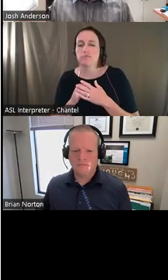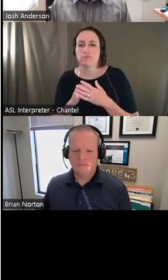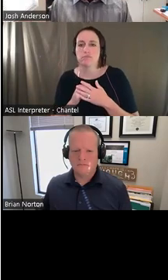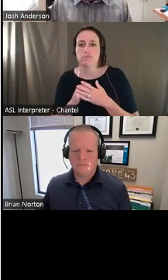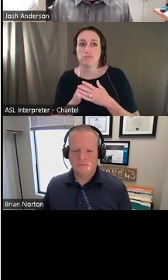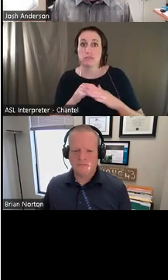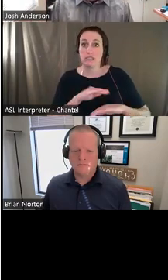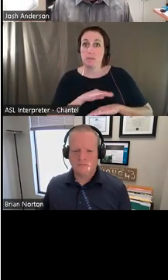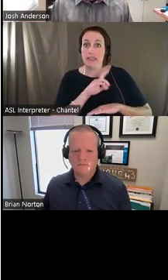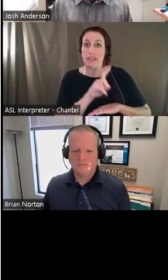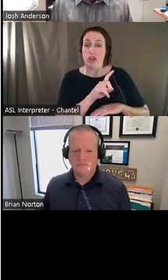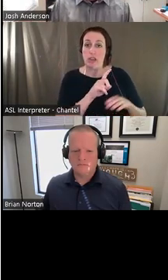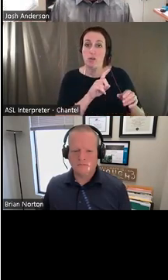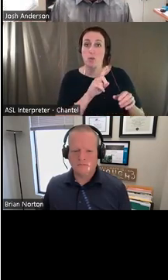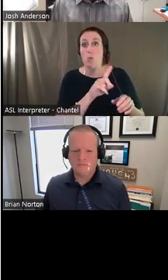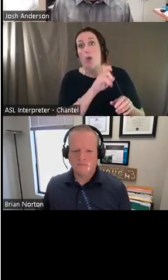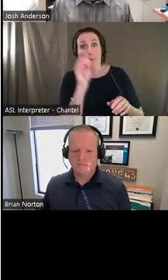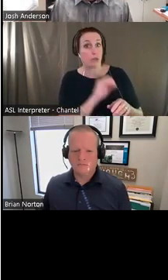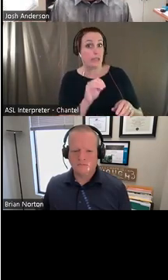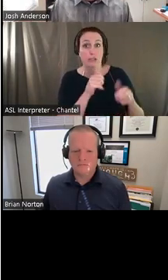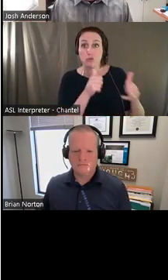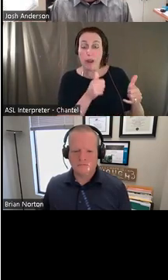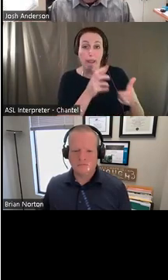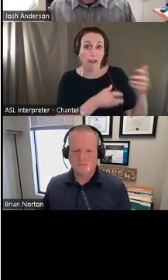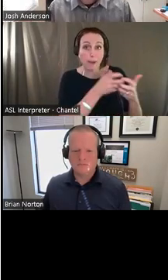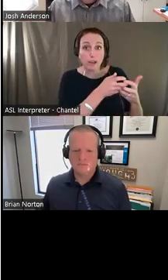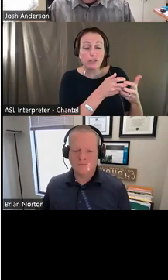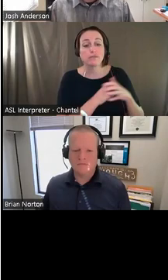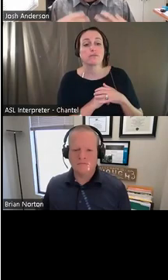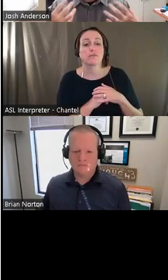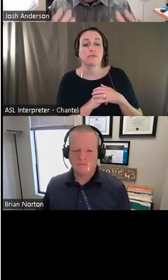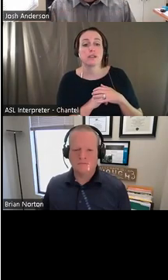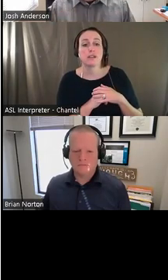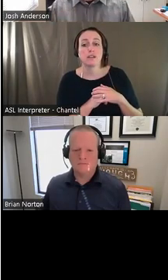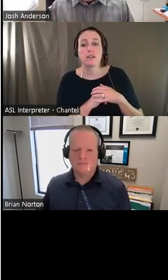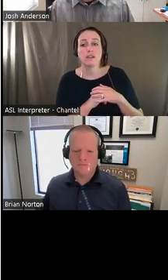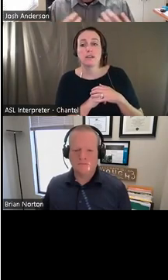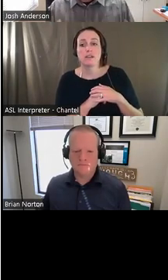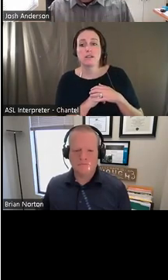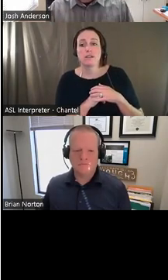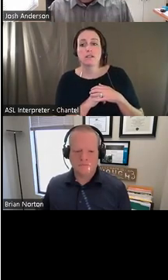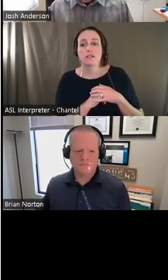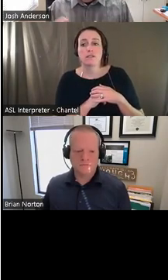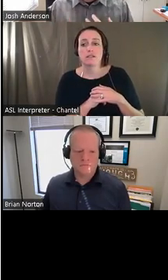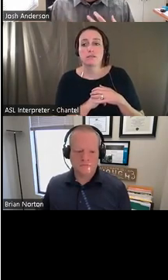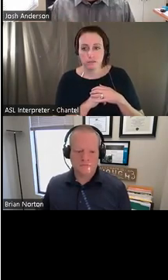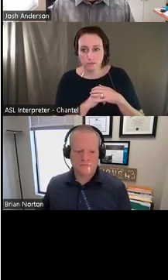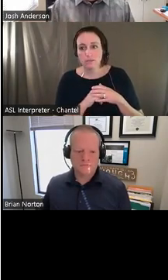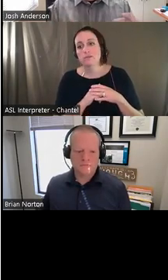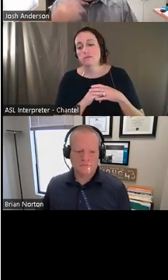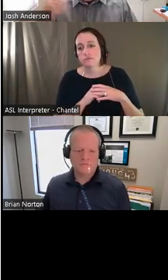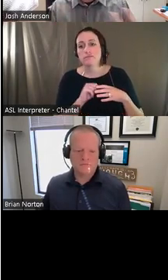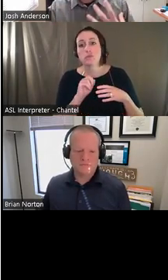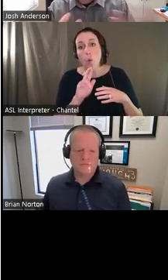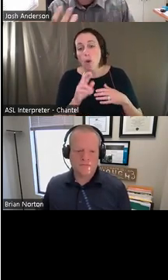It's really great. It could also be, oh, this meets all five of these needs with one tool that they have to access as